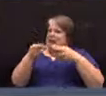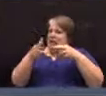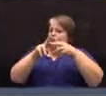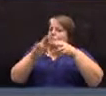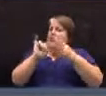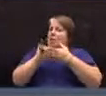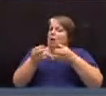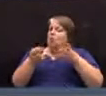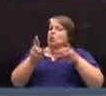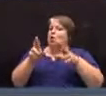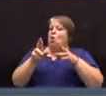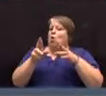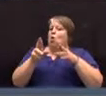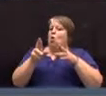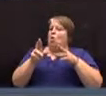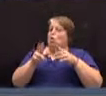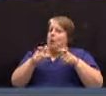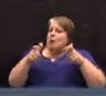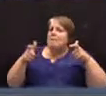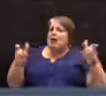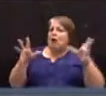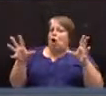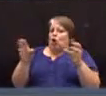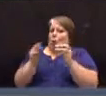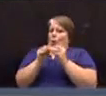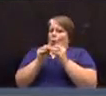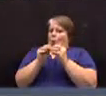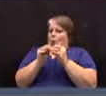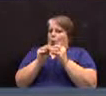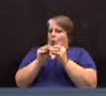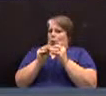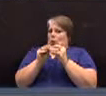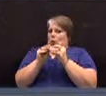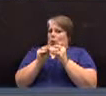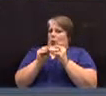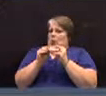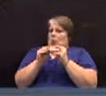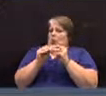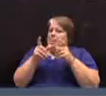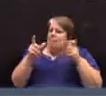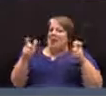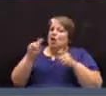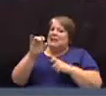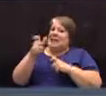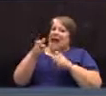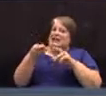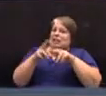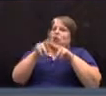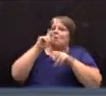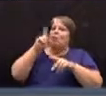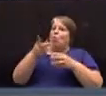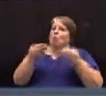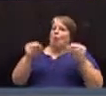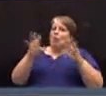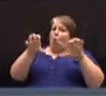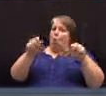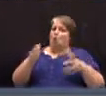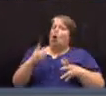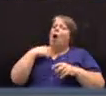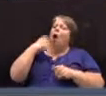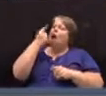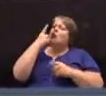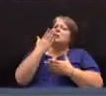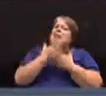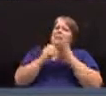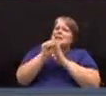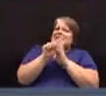that would result in a larger total, a larger net tax increase for property owners. Because I understand that there are also